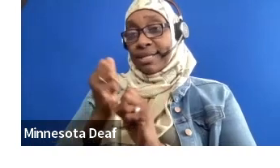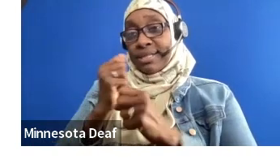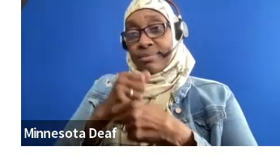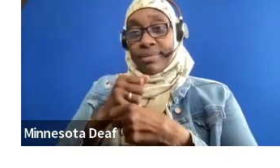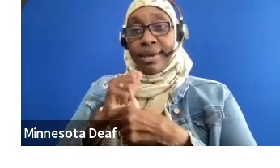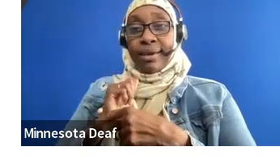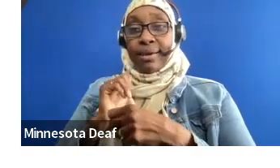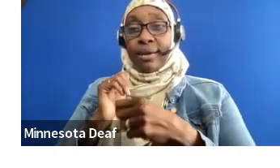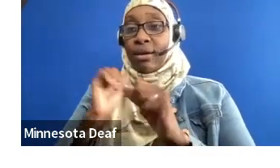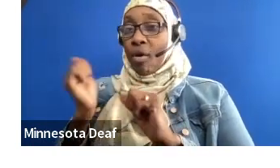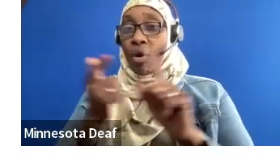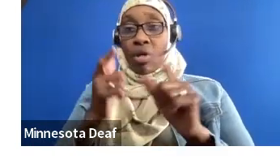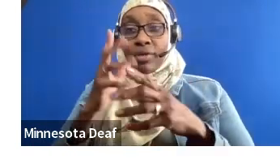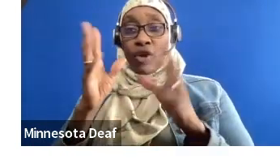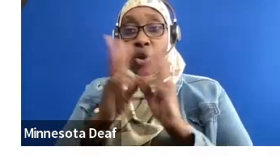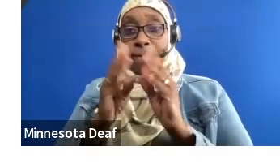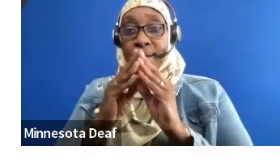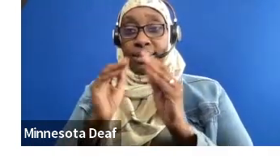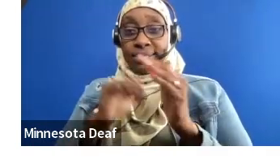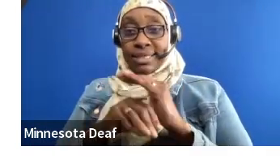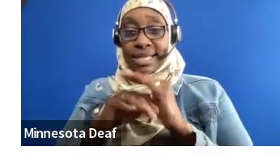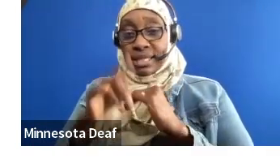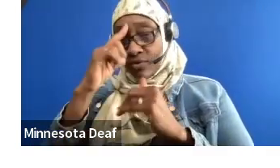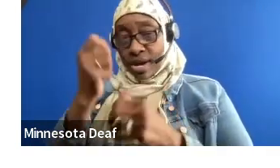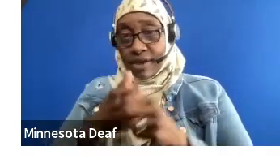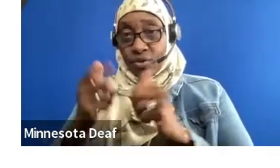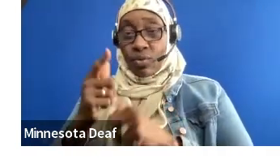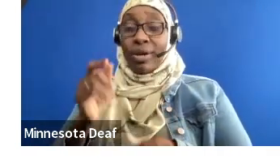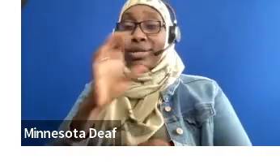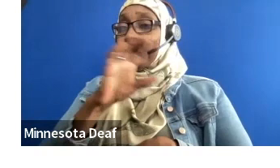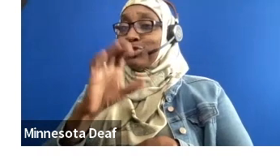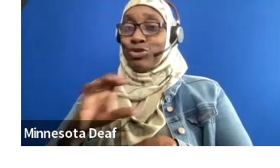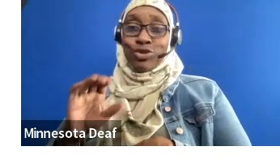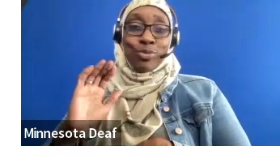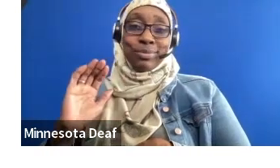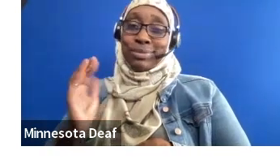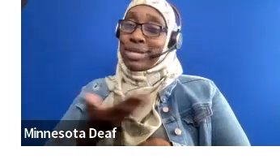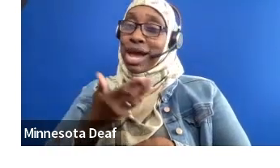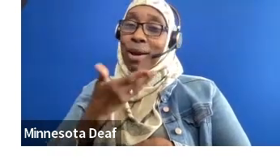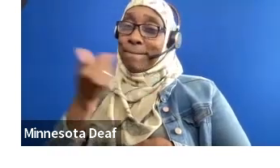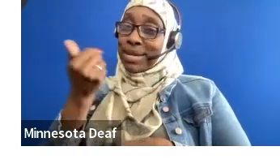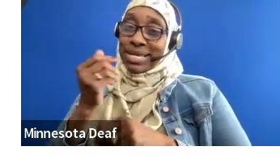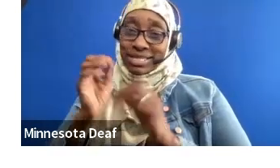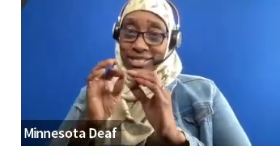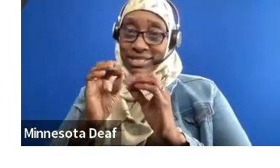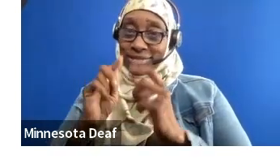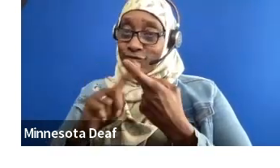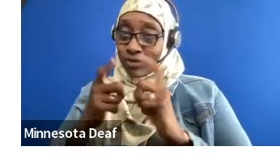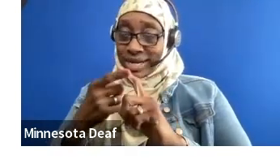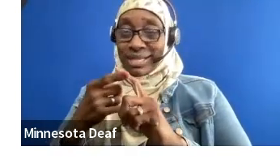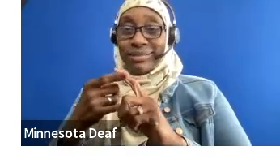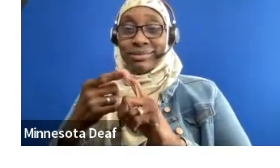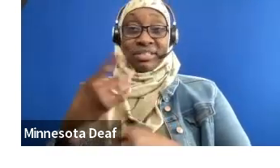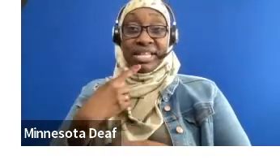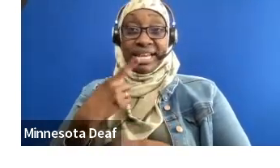can come to downtown Boston for an interview or come to downtown Boston for a workshop. Most of the times, people can log into Zoom,